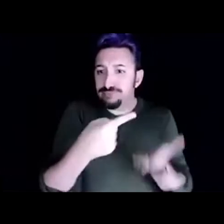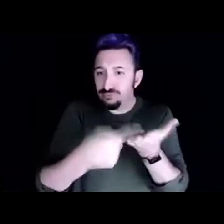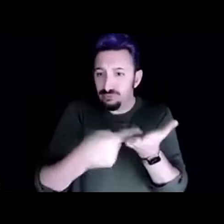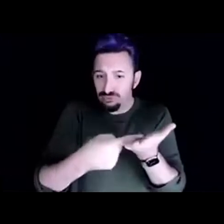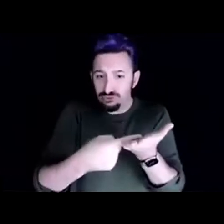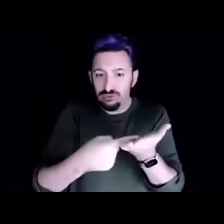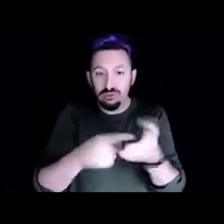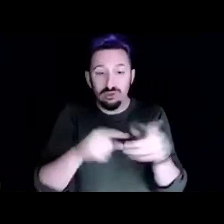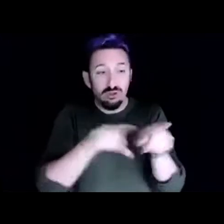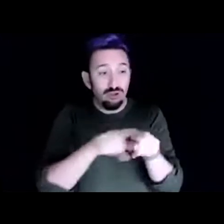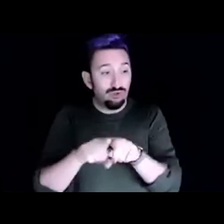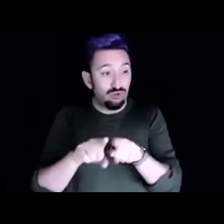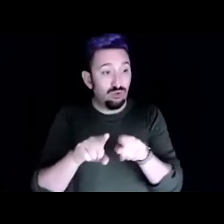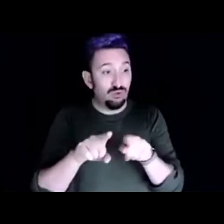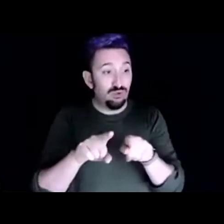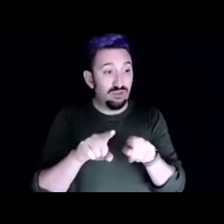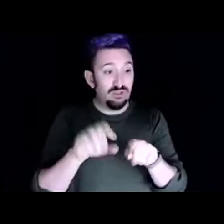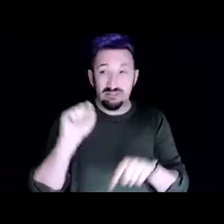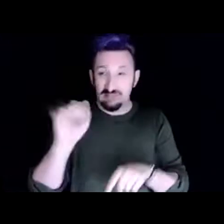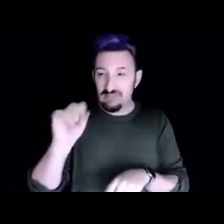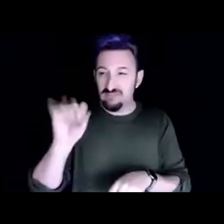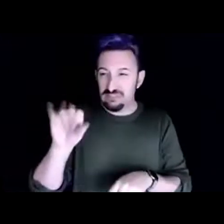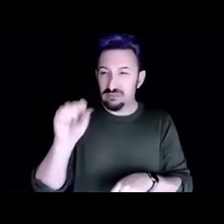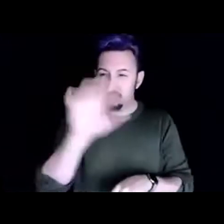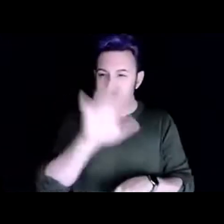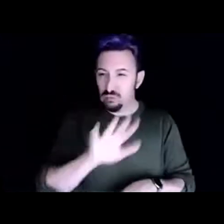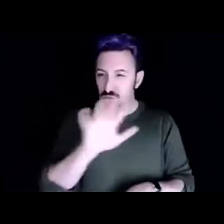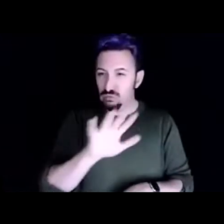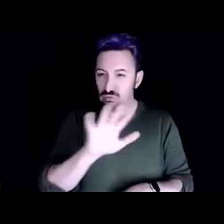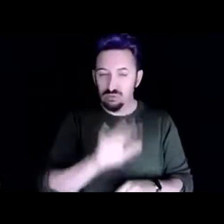there is a wonderful